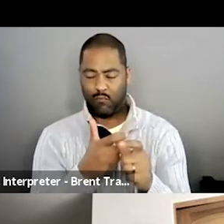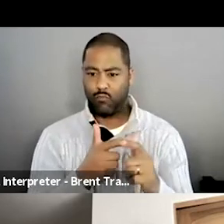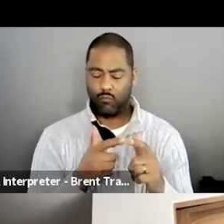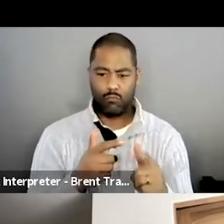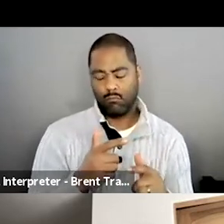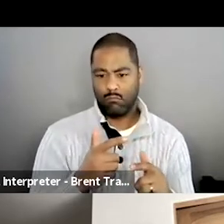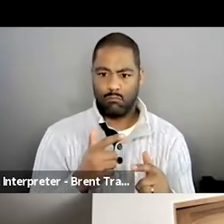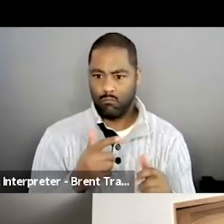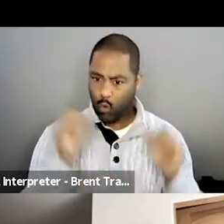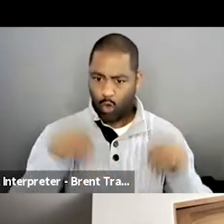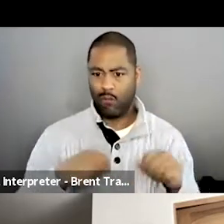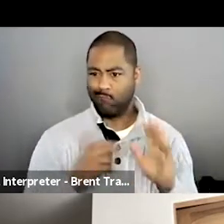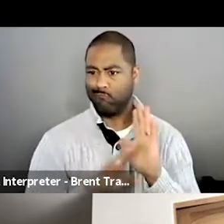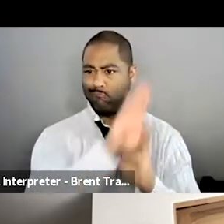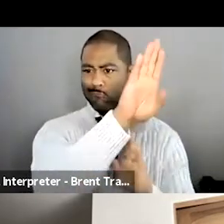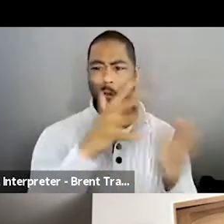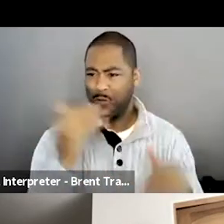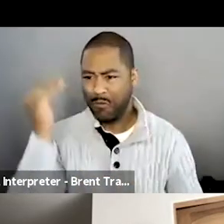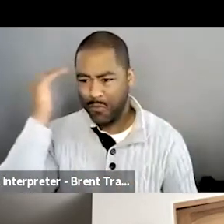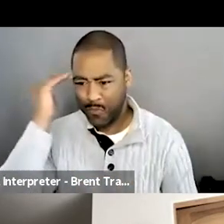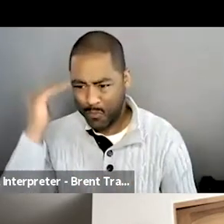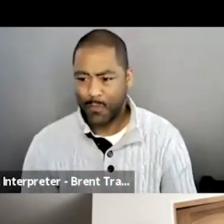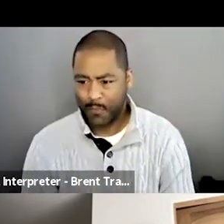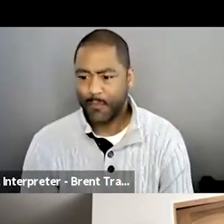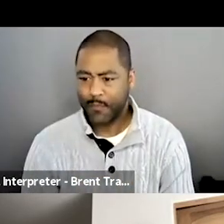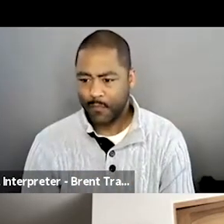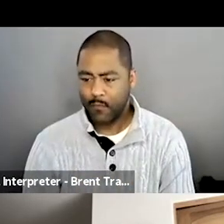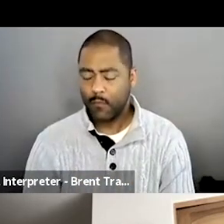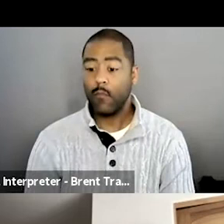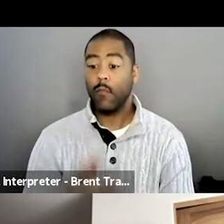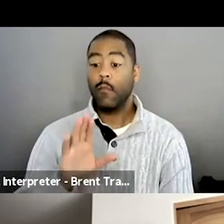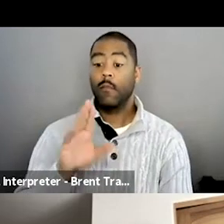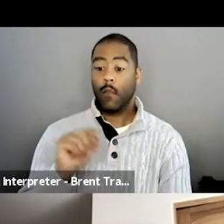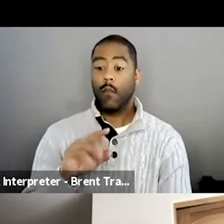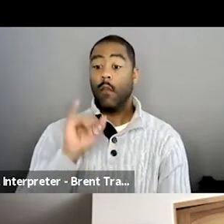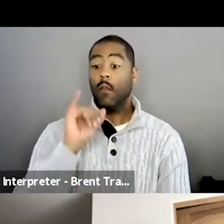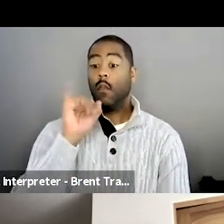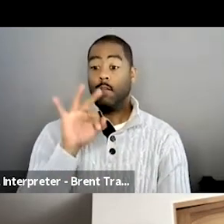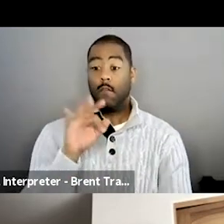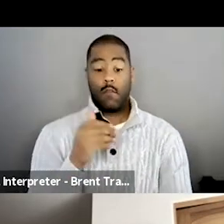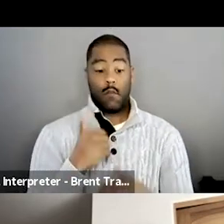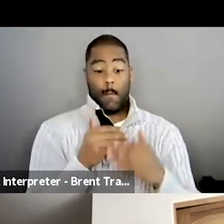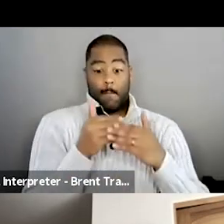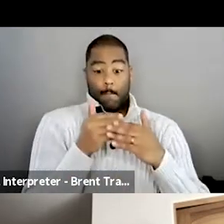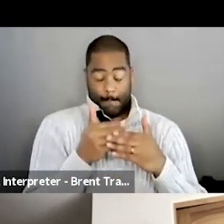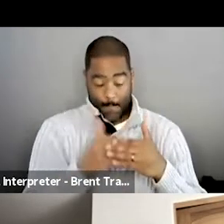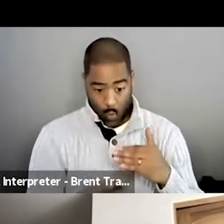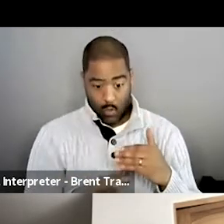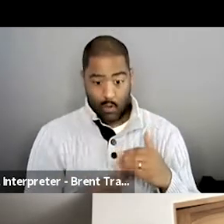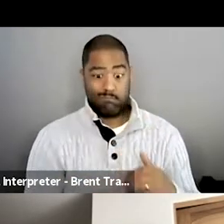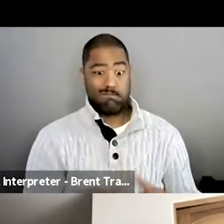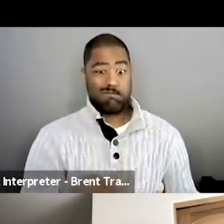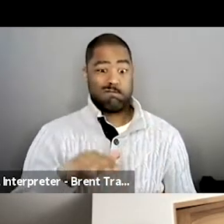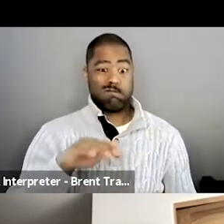if you're, you know, born or essentially you get this, um, disability later on, you know, it,